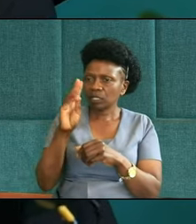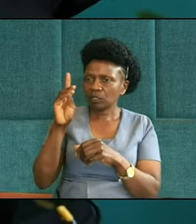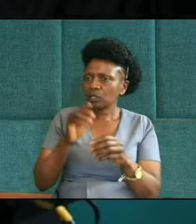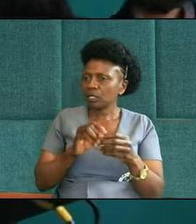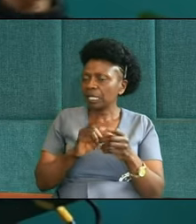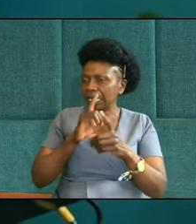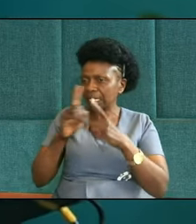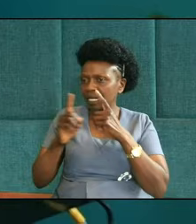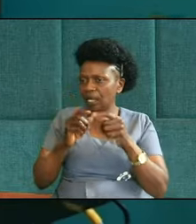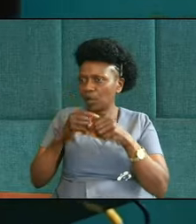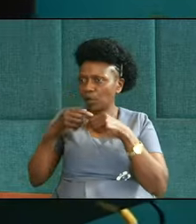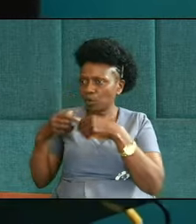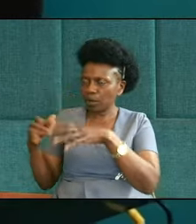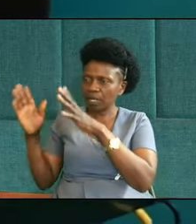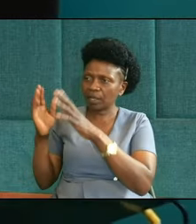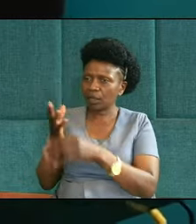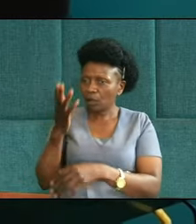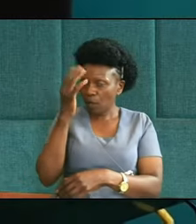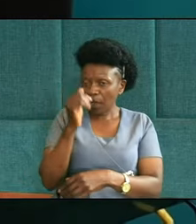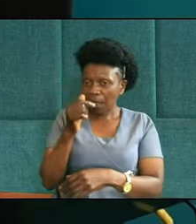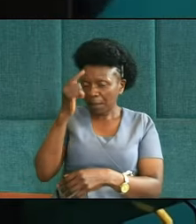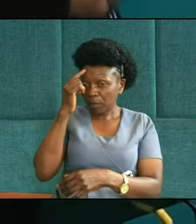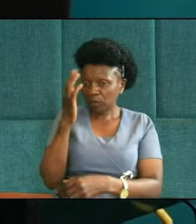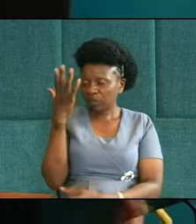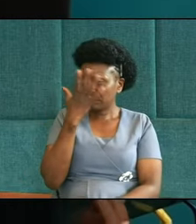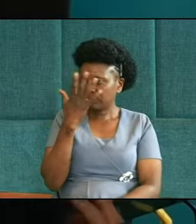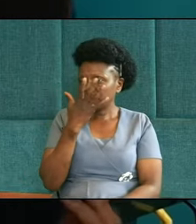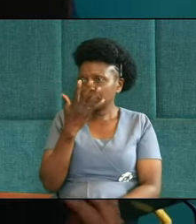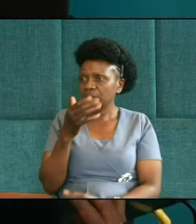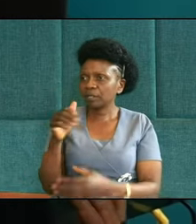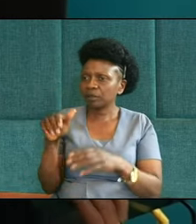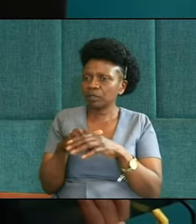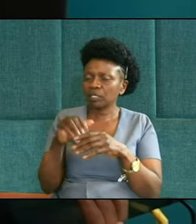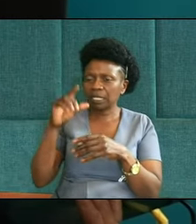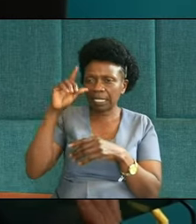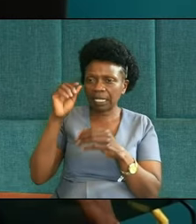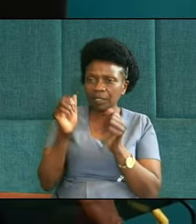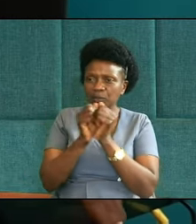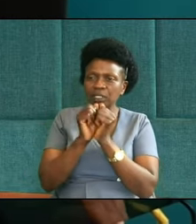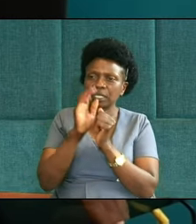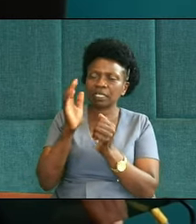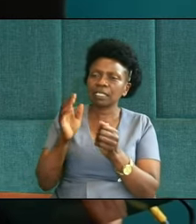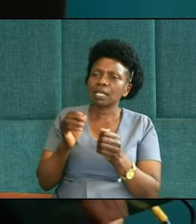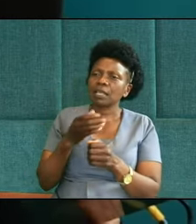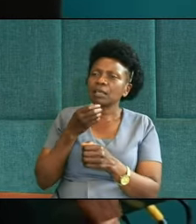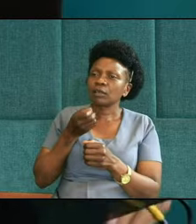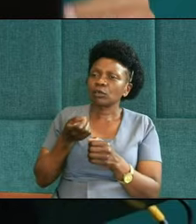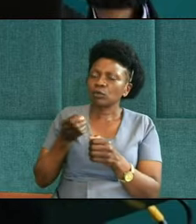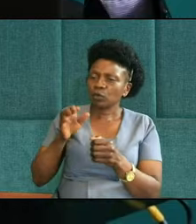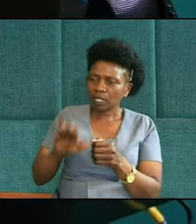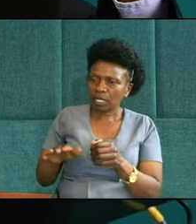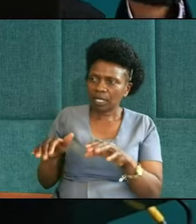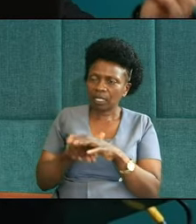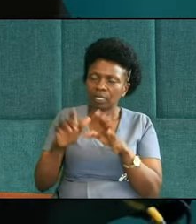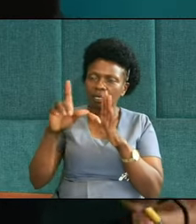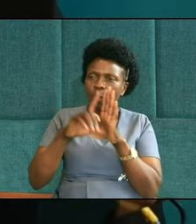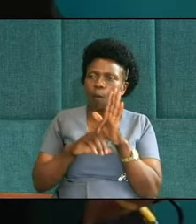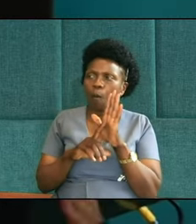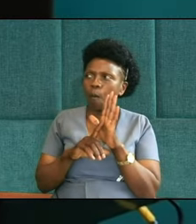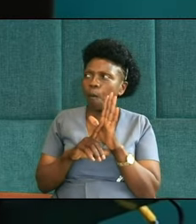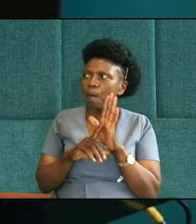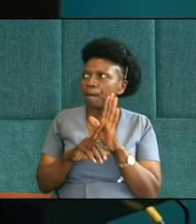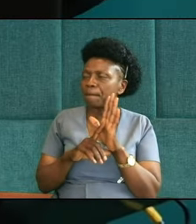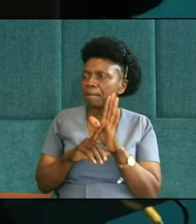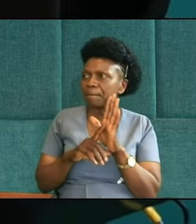away and to try to run into pleasure to quell his guilty conscience. Now, there he's facing another